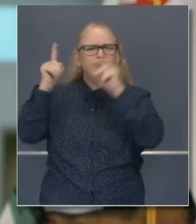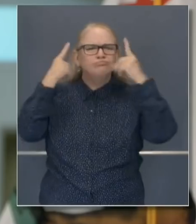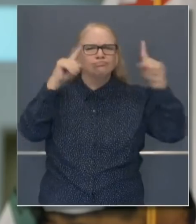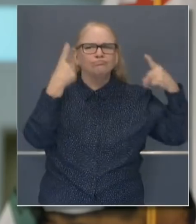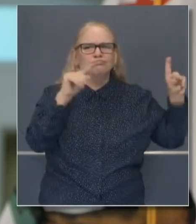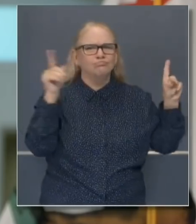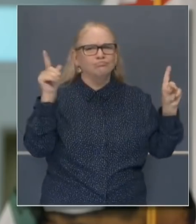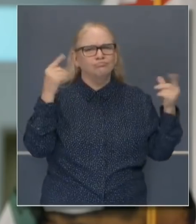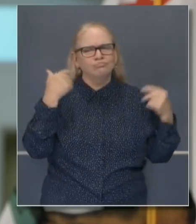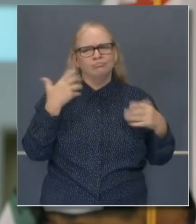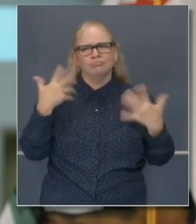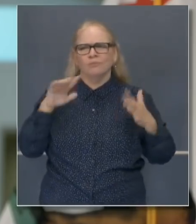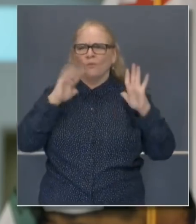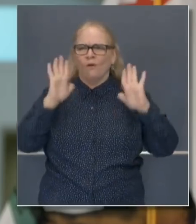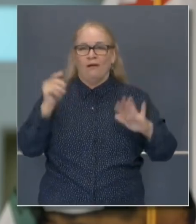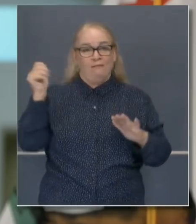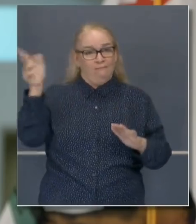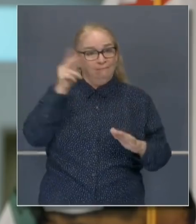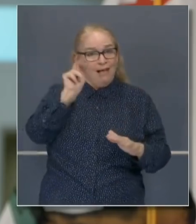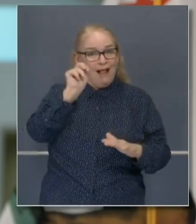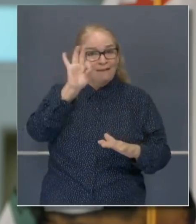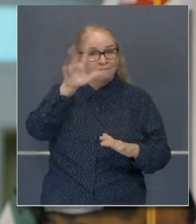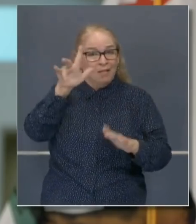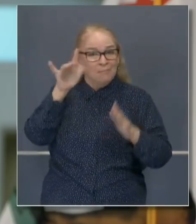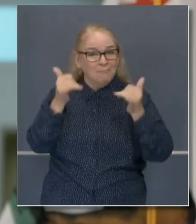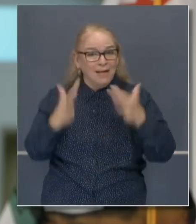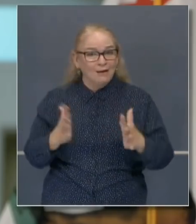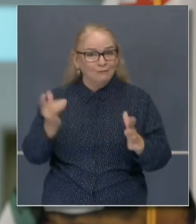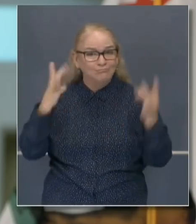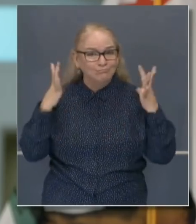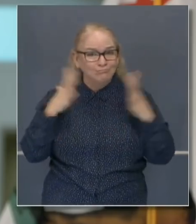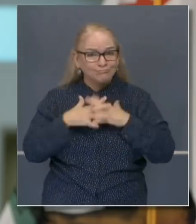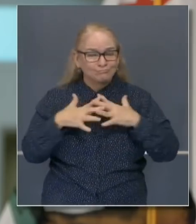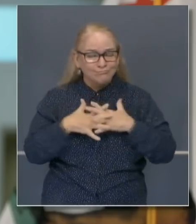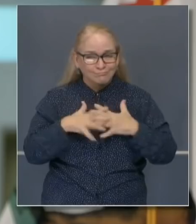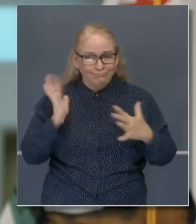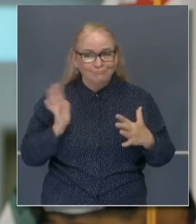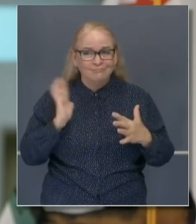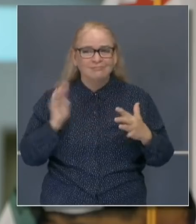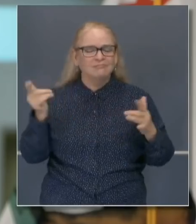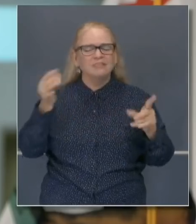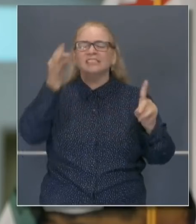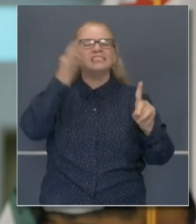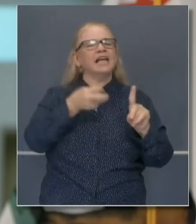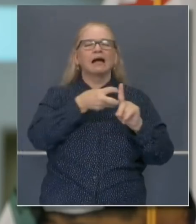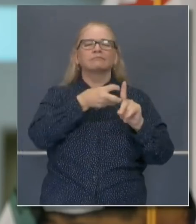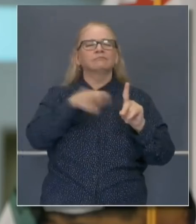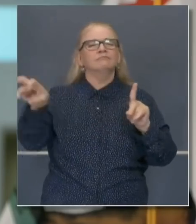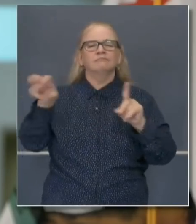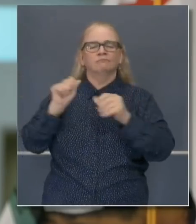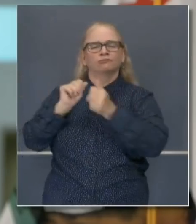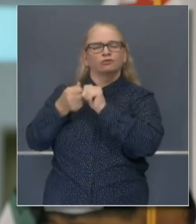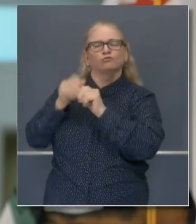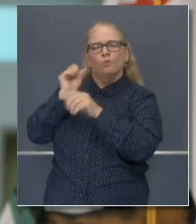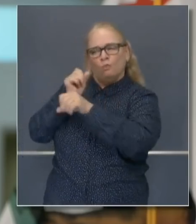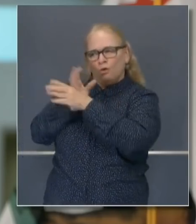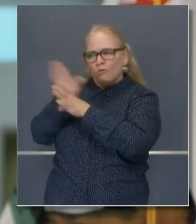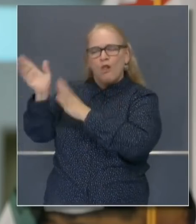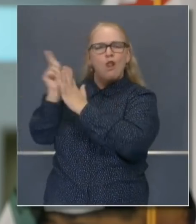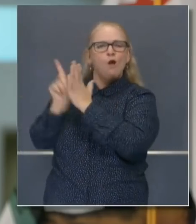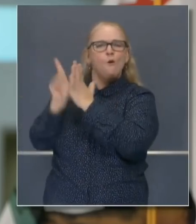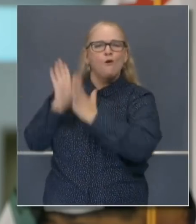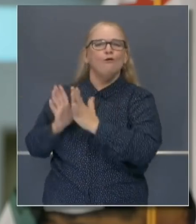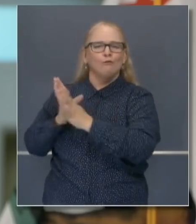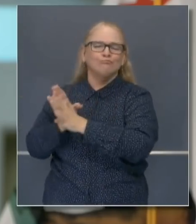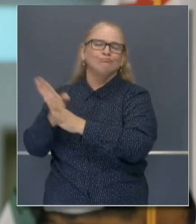smartly deciding there might be more career longevity on the field of law. As a lawyer and a judge, he's